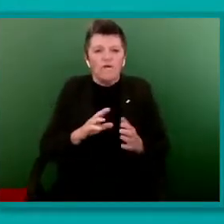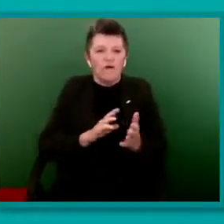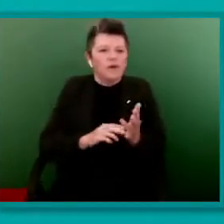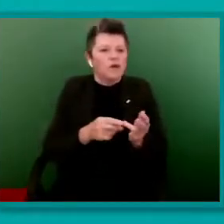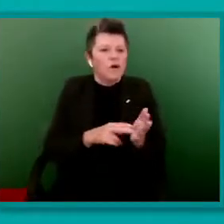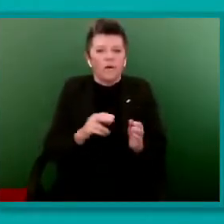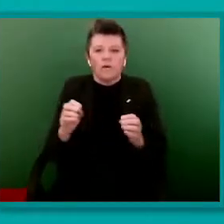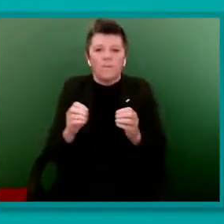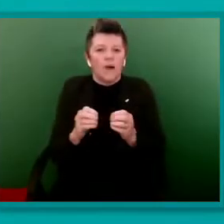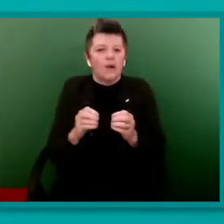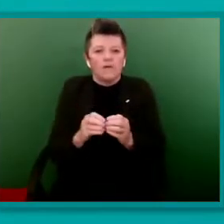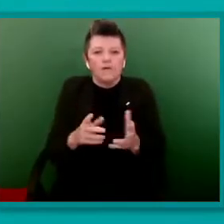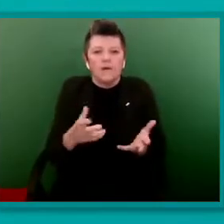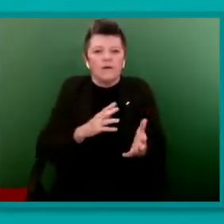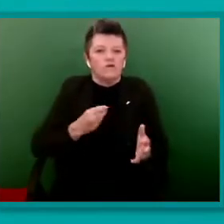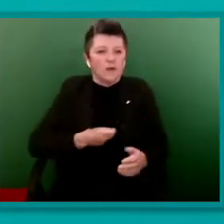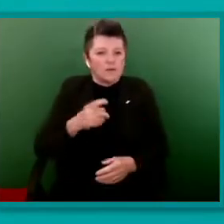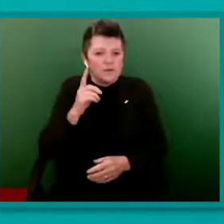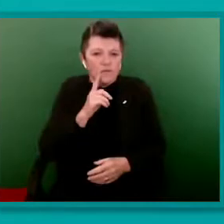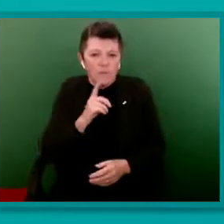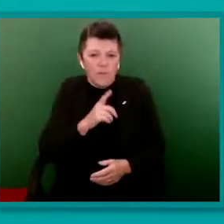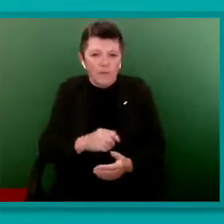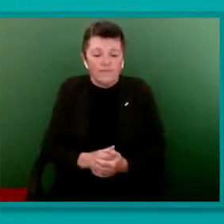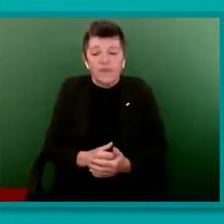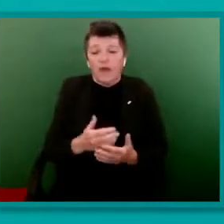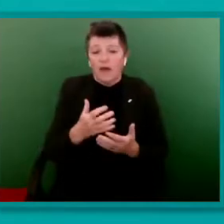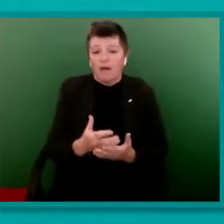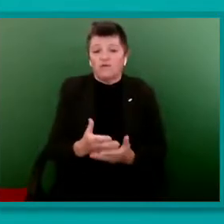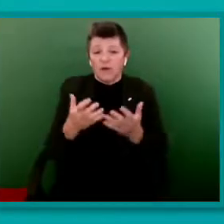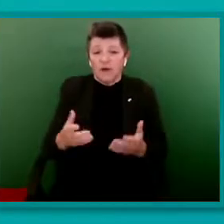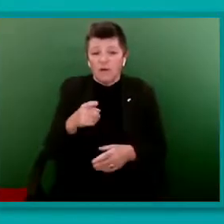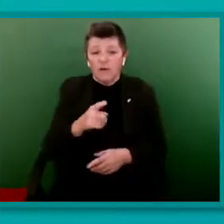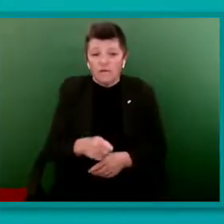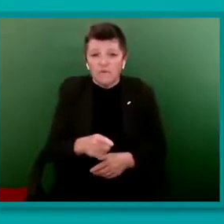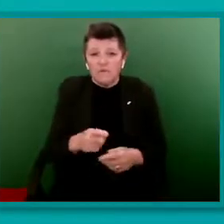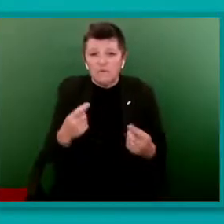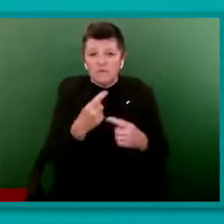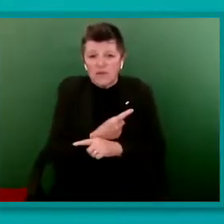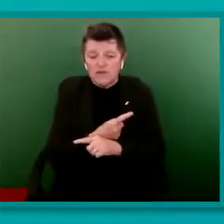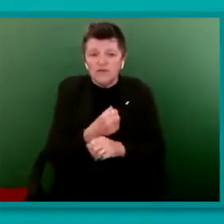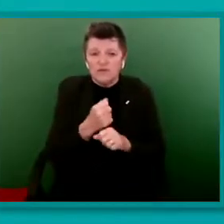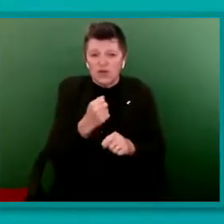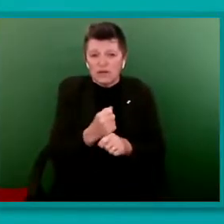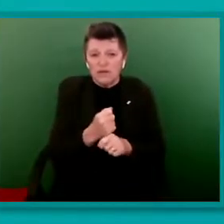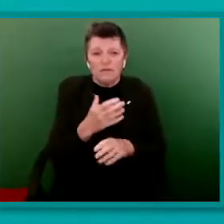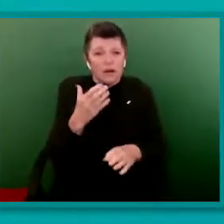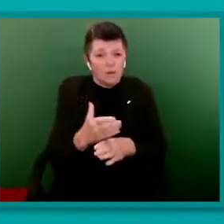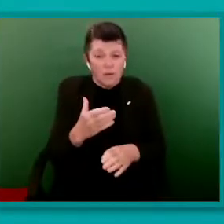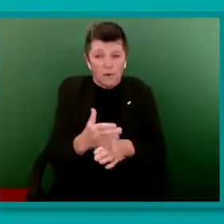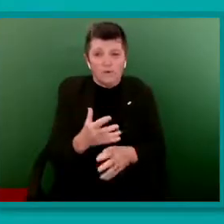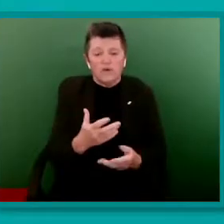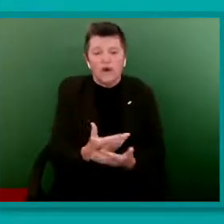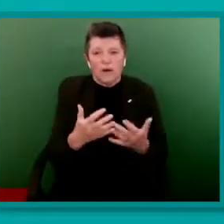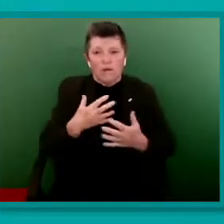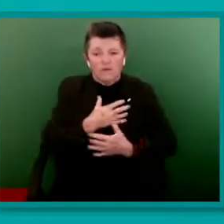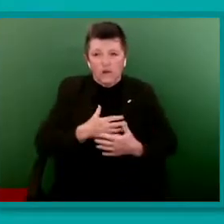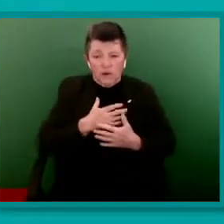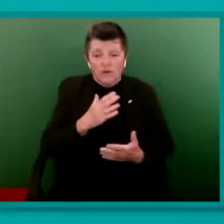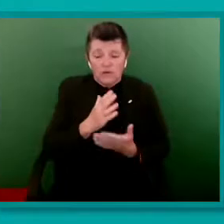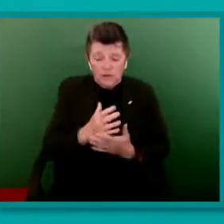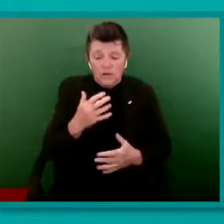and this would cause me a lot of distress. At times, the distress could be so intense that it made me feel